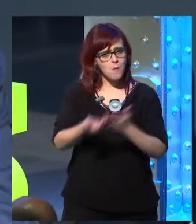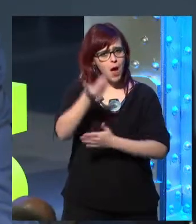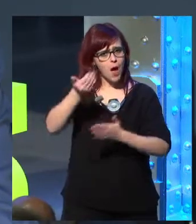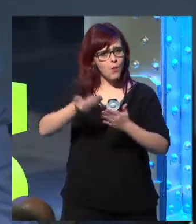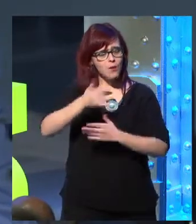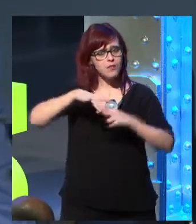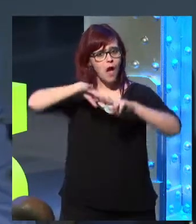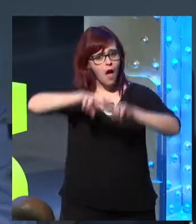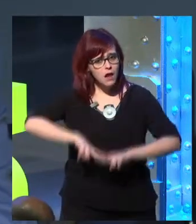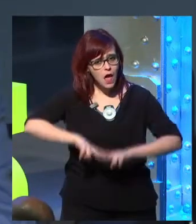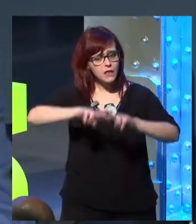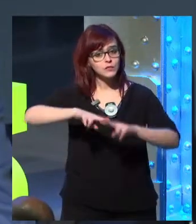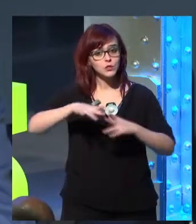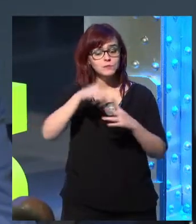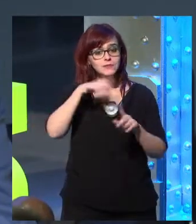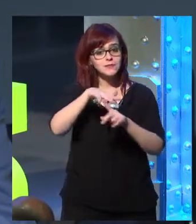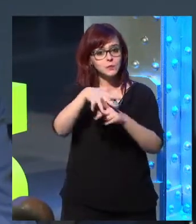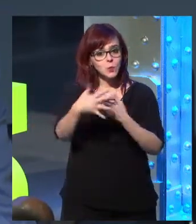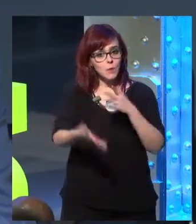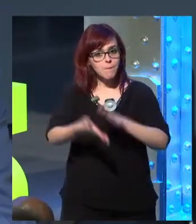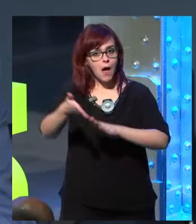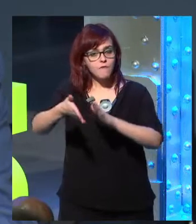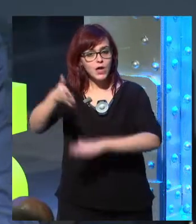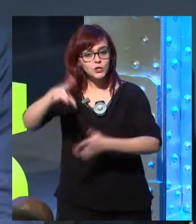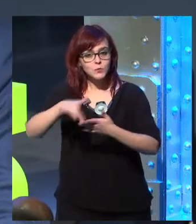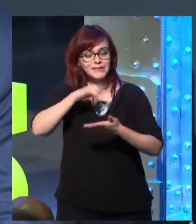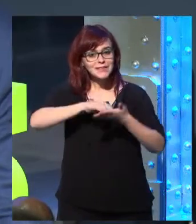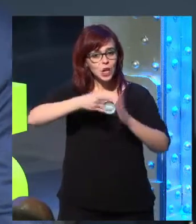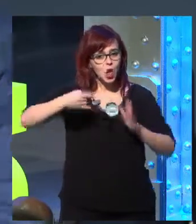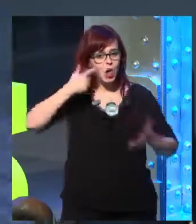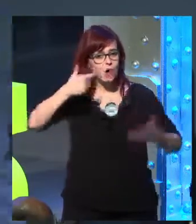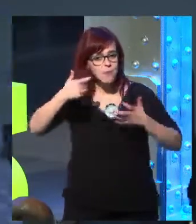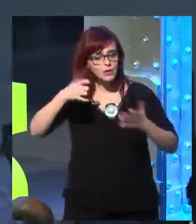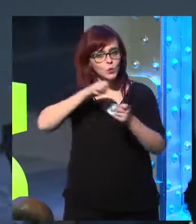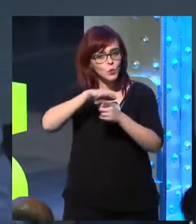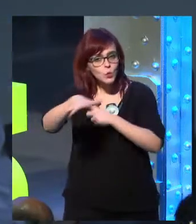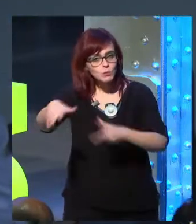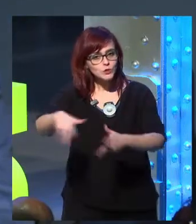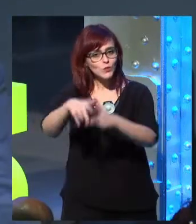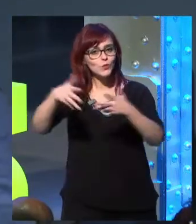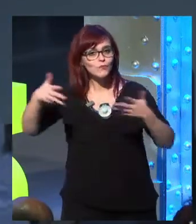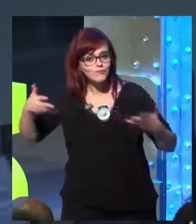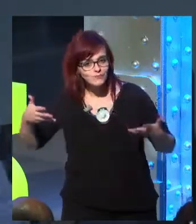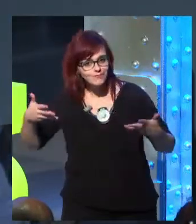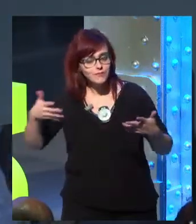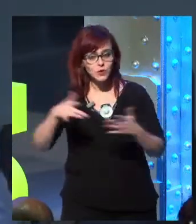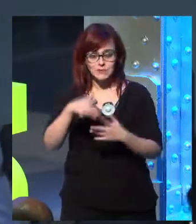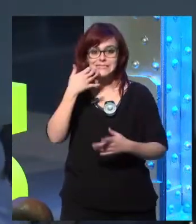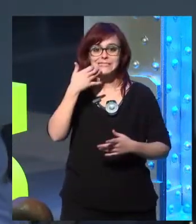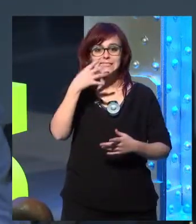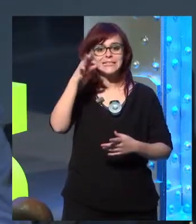which the magazine has been the state of the art of technology and the analysis, seeing how the technological change has